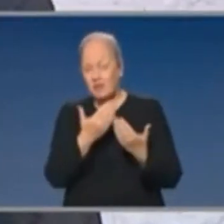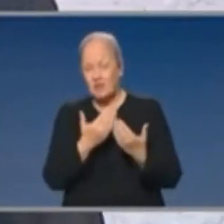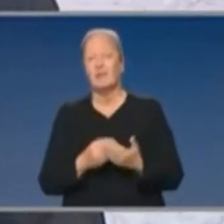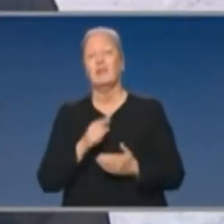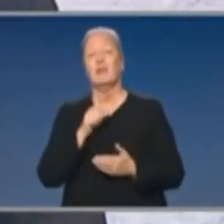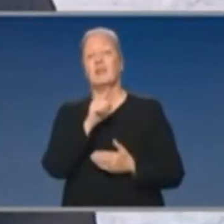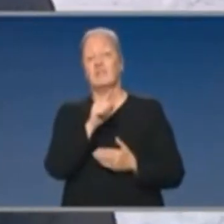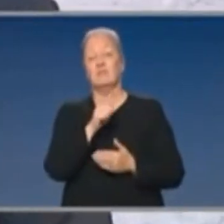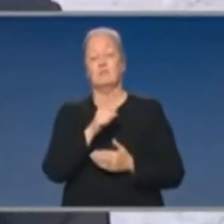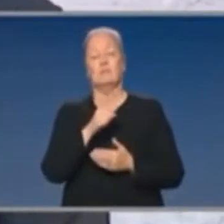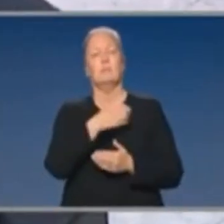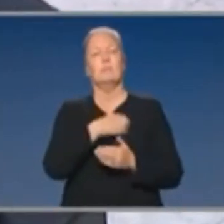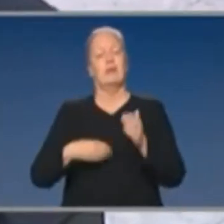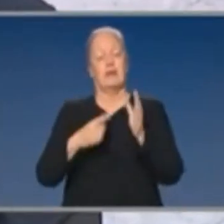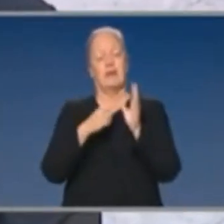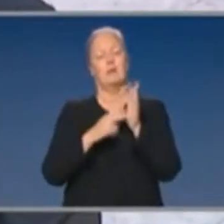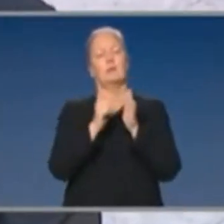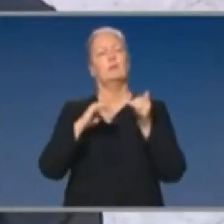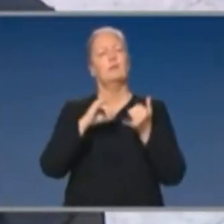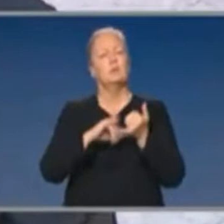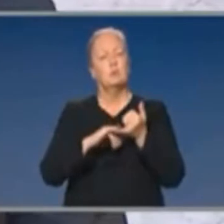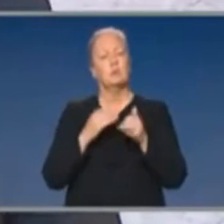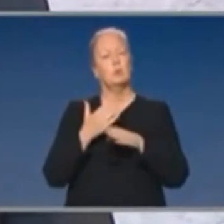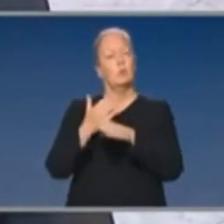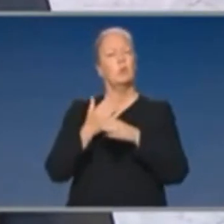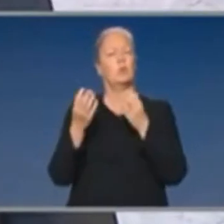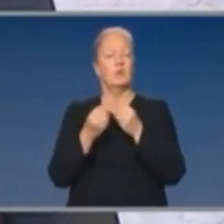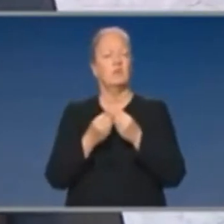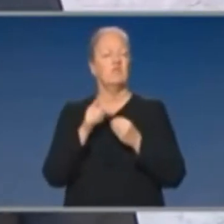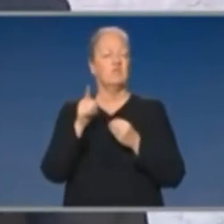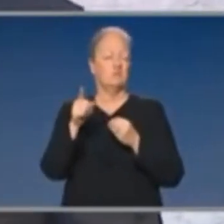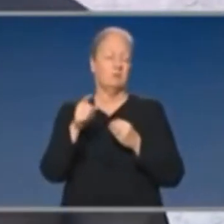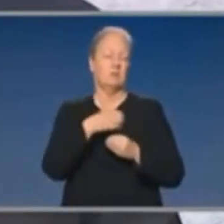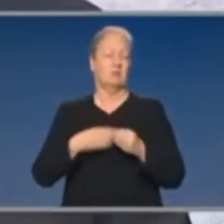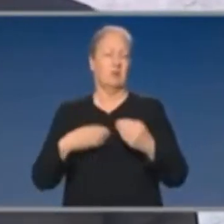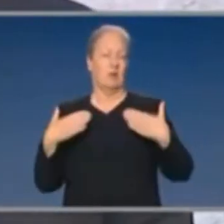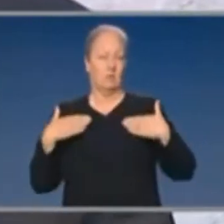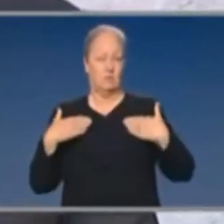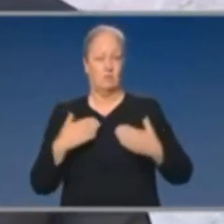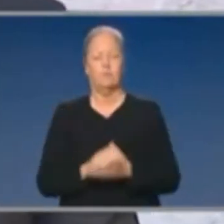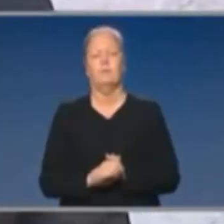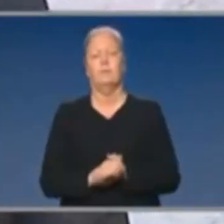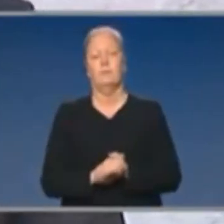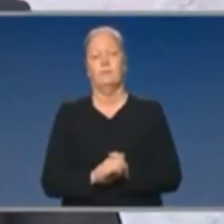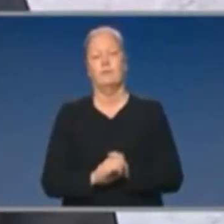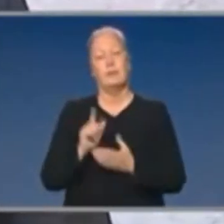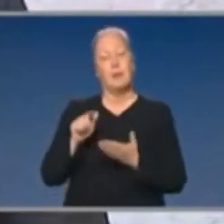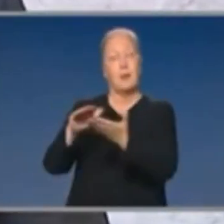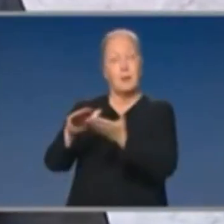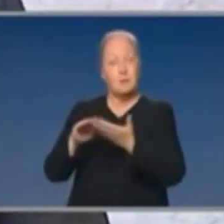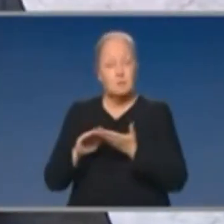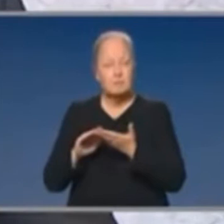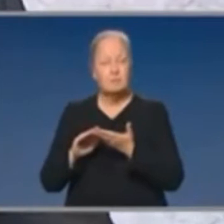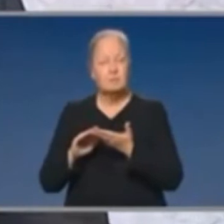Andrews for doing, working together with the Minister for Health, is that it is giving us the capacity to not just